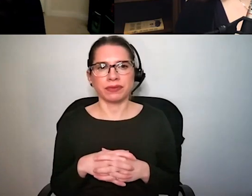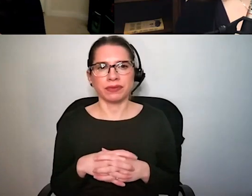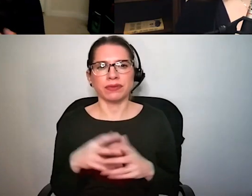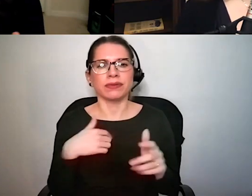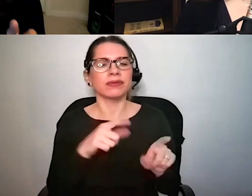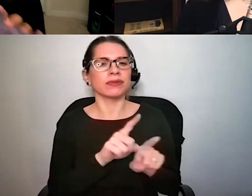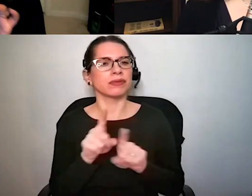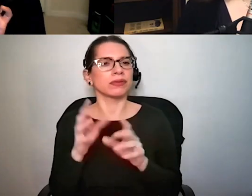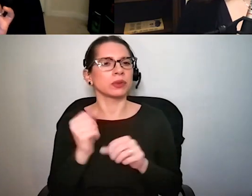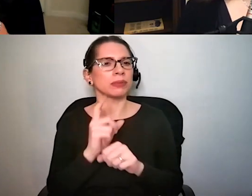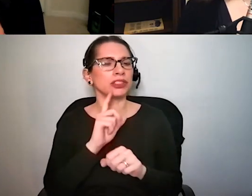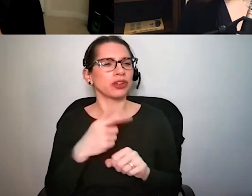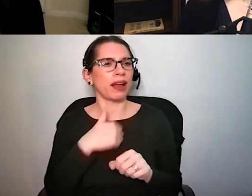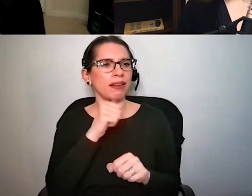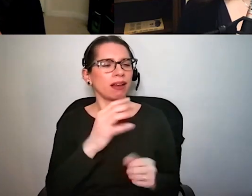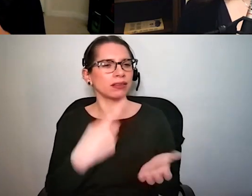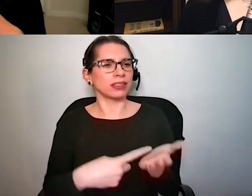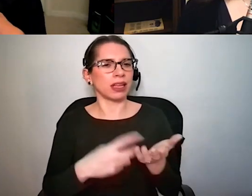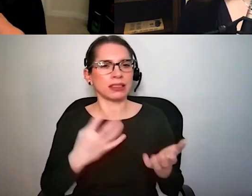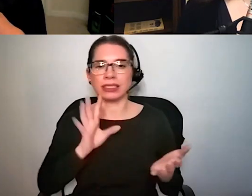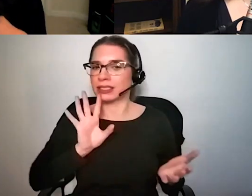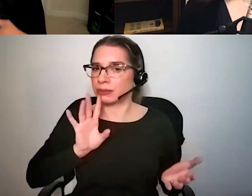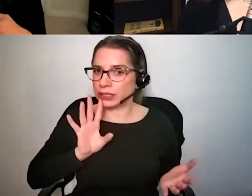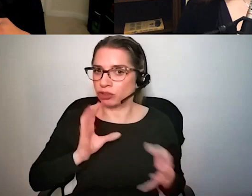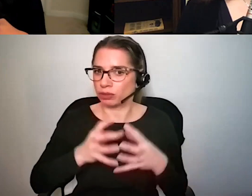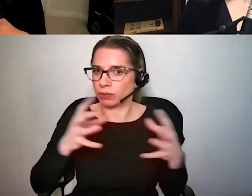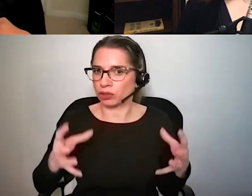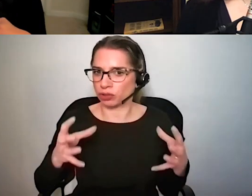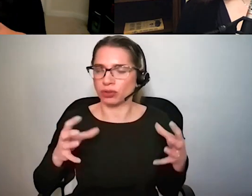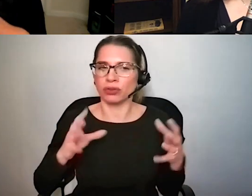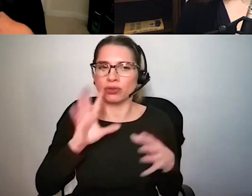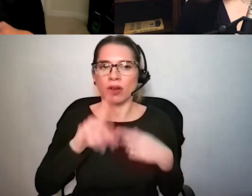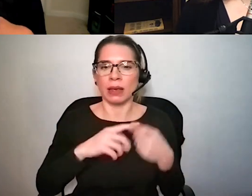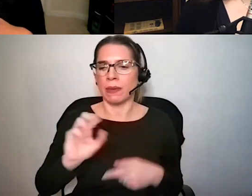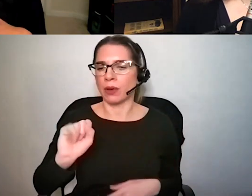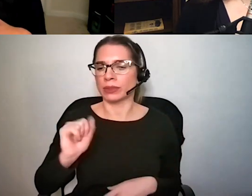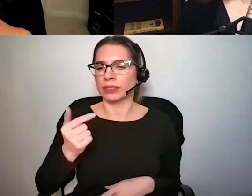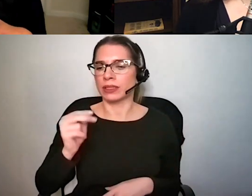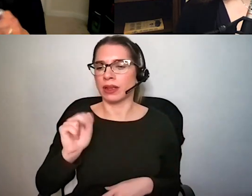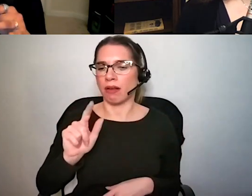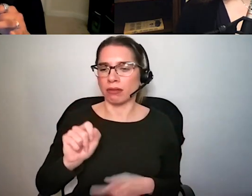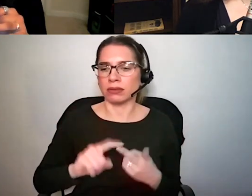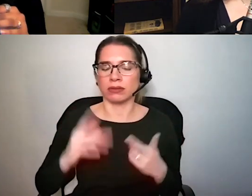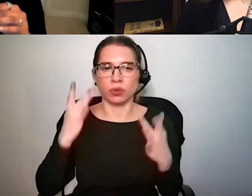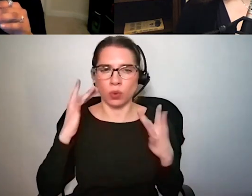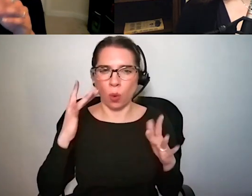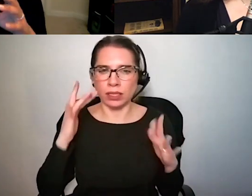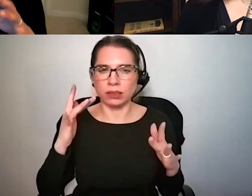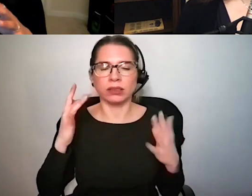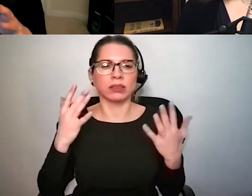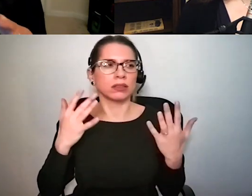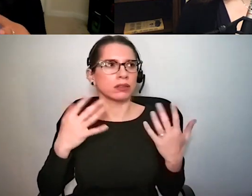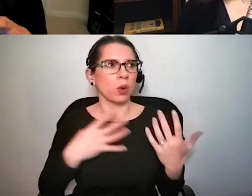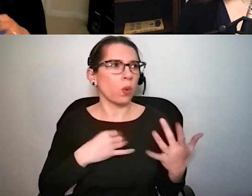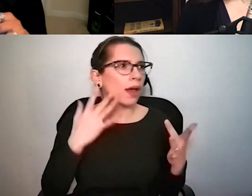speech and I was talking about signals and noise because we've got to remember that this this idea of just straight signals and noise kind of white noise or